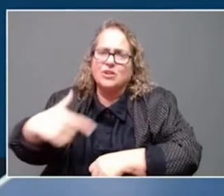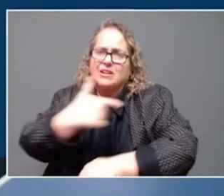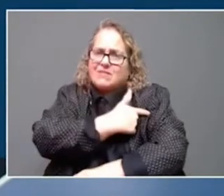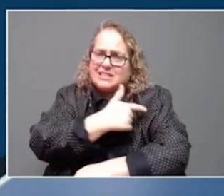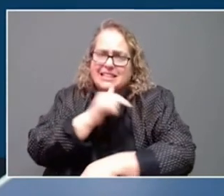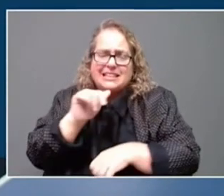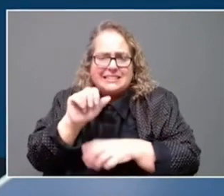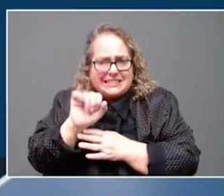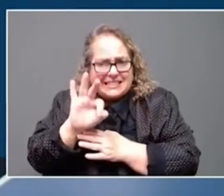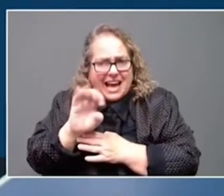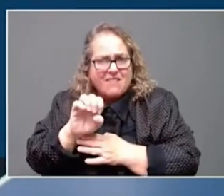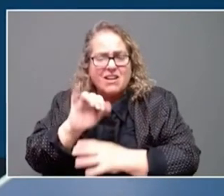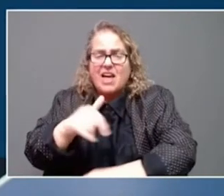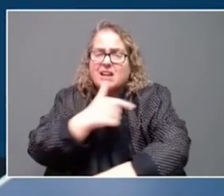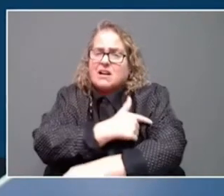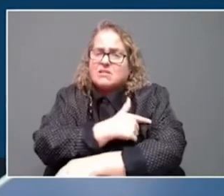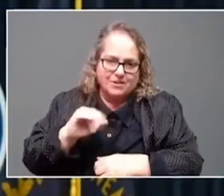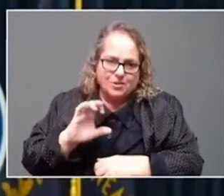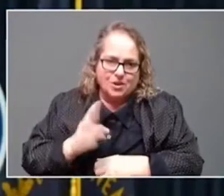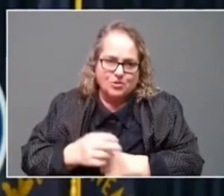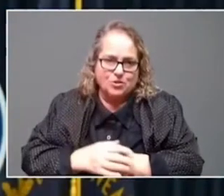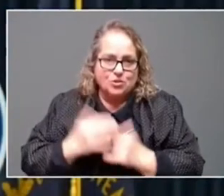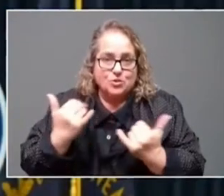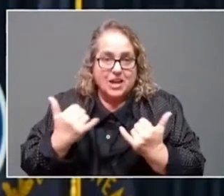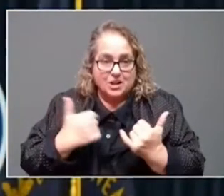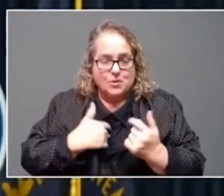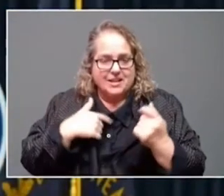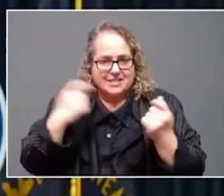Democratic challenger Charles Booker is currently polling at just 39 percent.